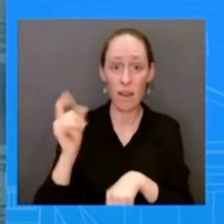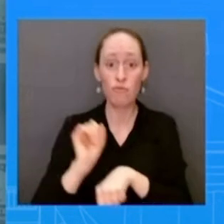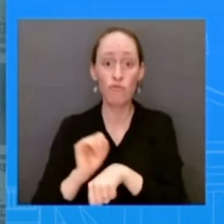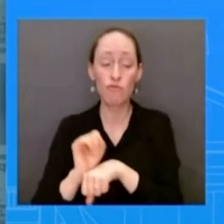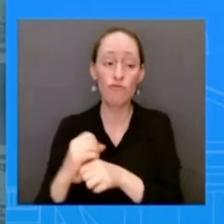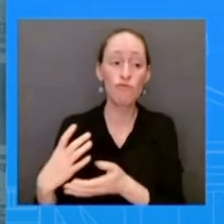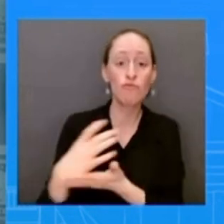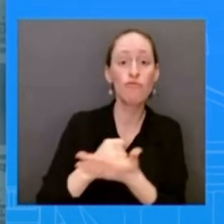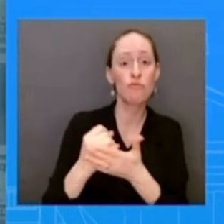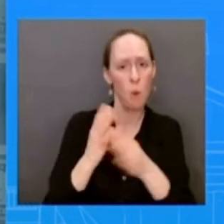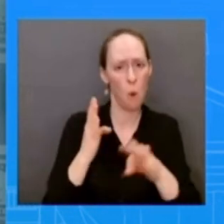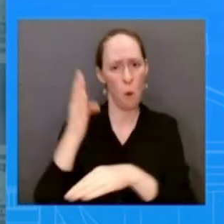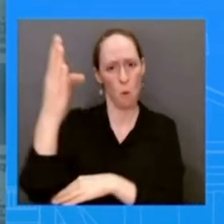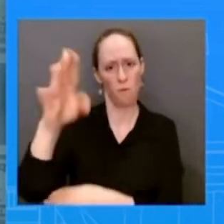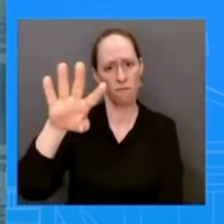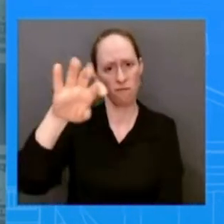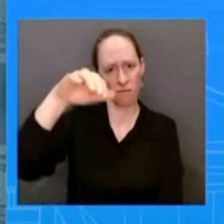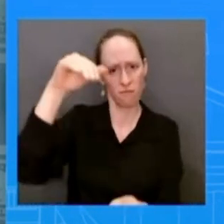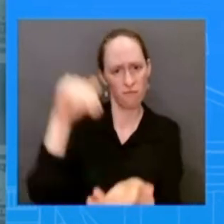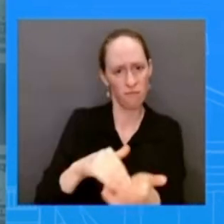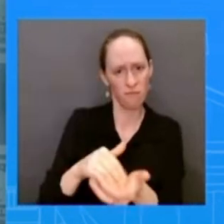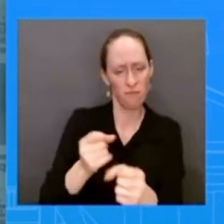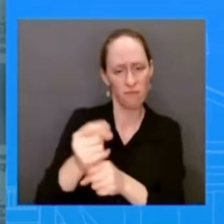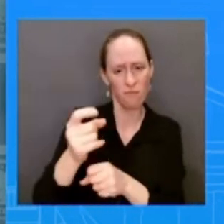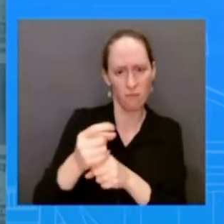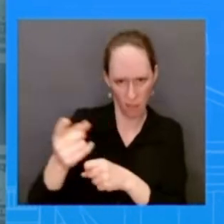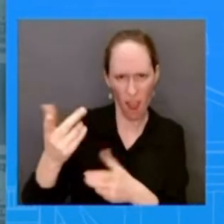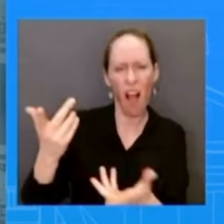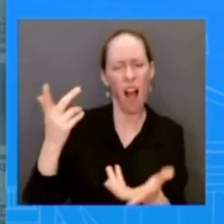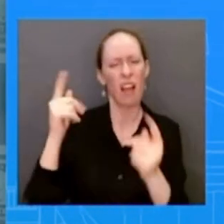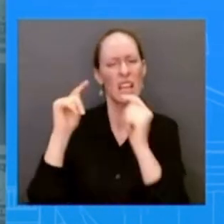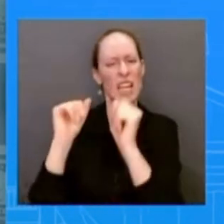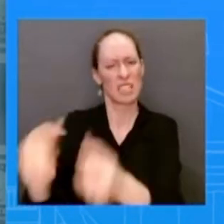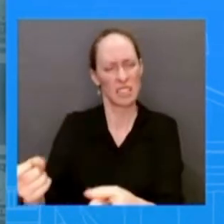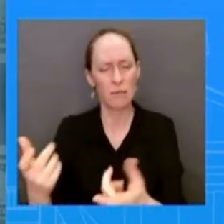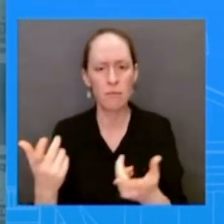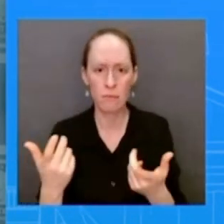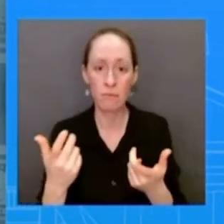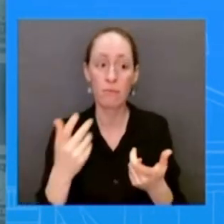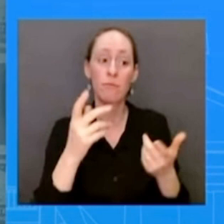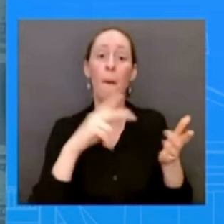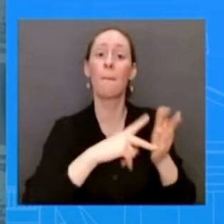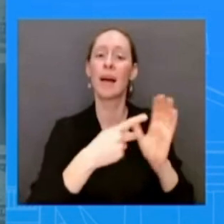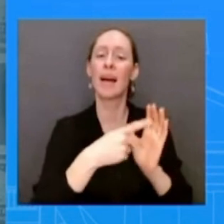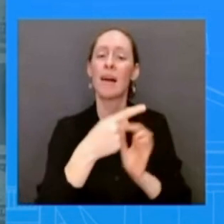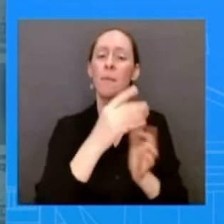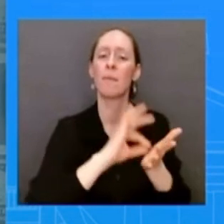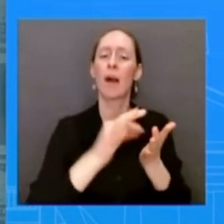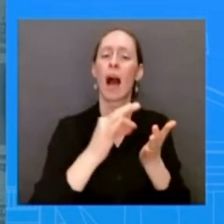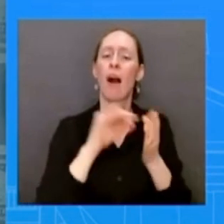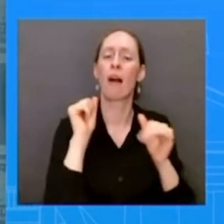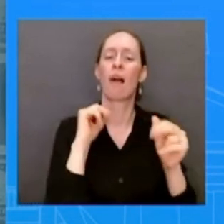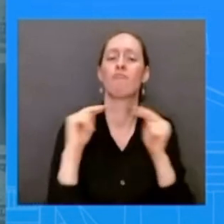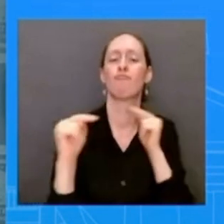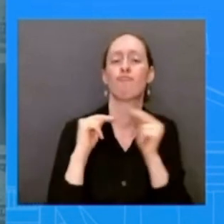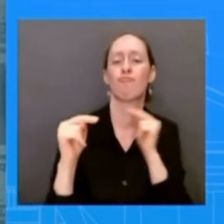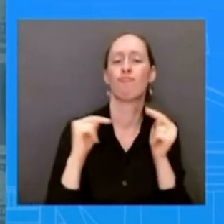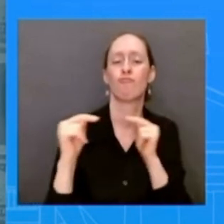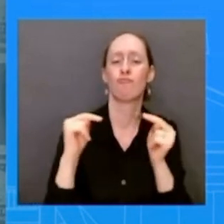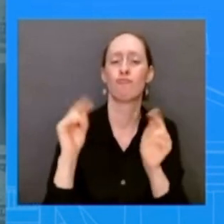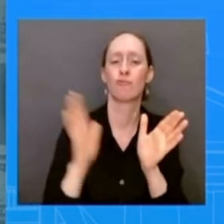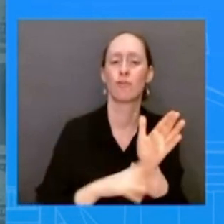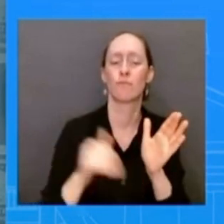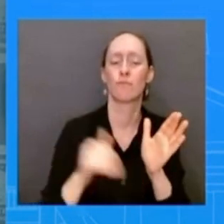president would not raise taxes on anyone making less than four hundred thousand dollars a year and he will not cut benefits for